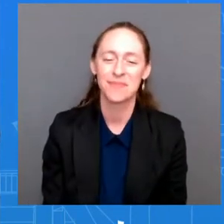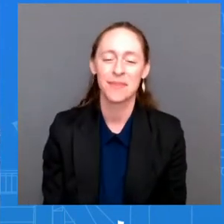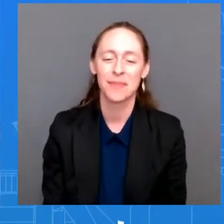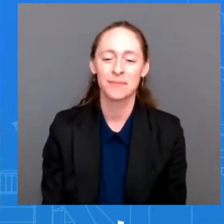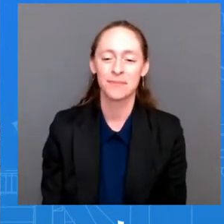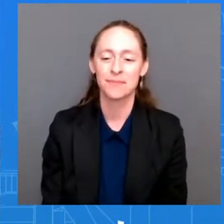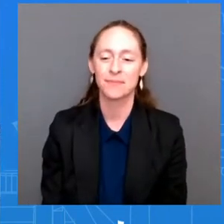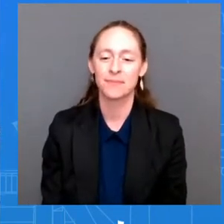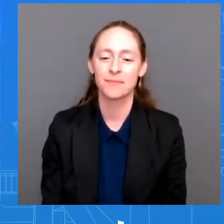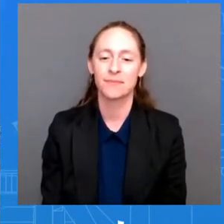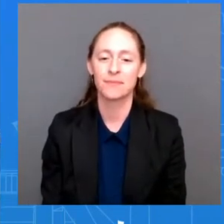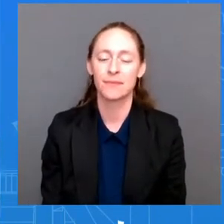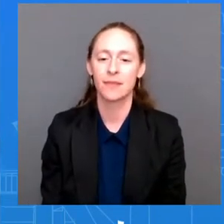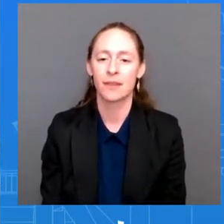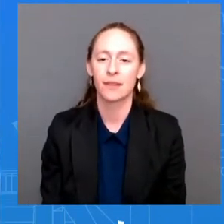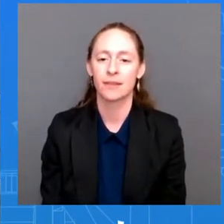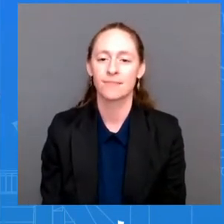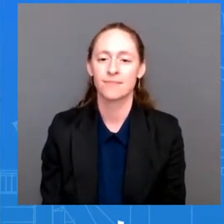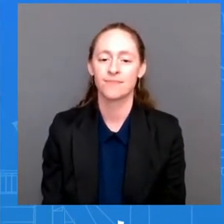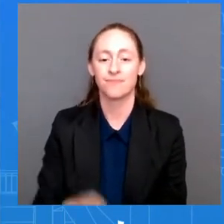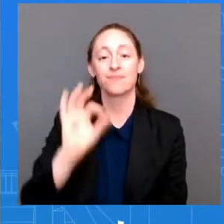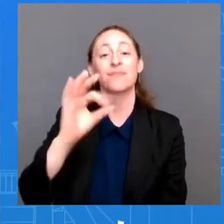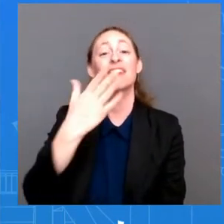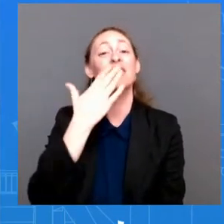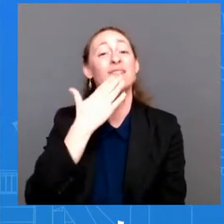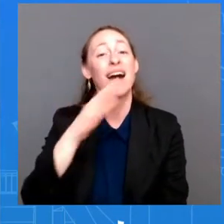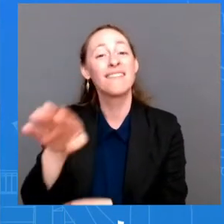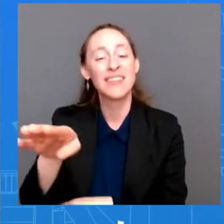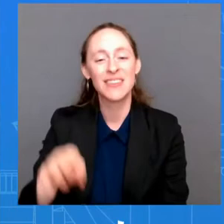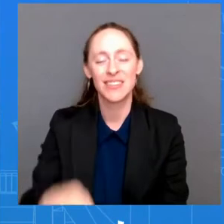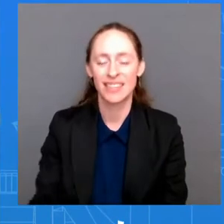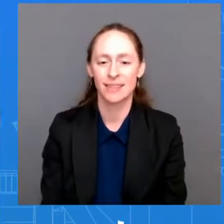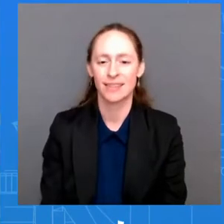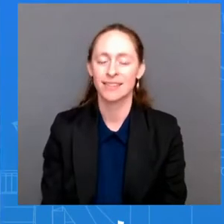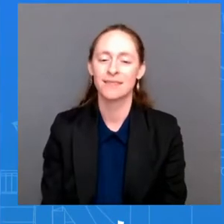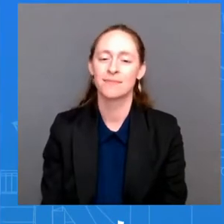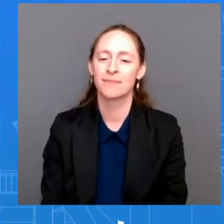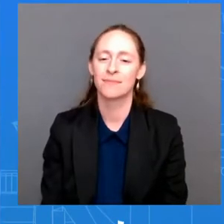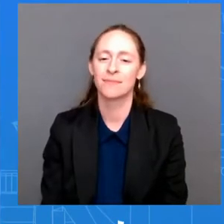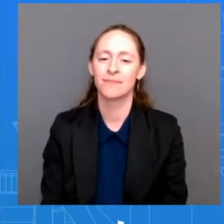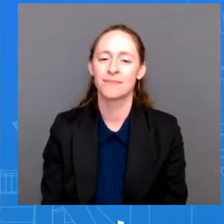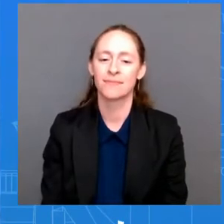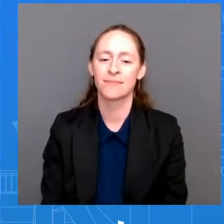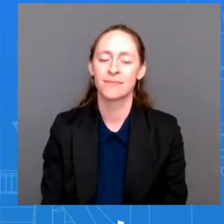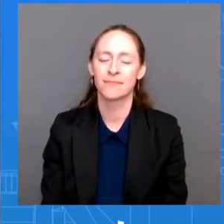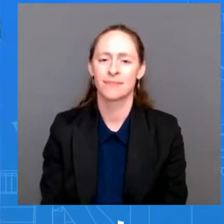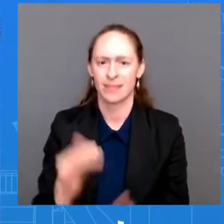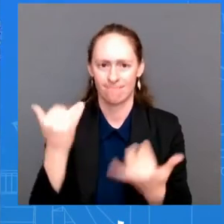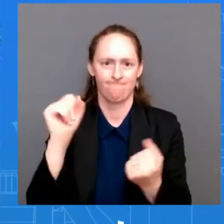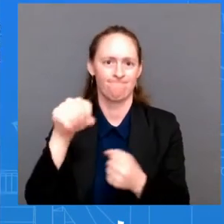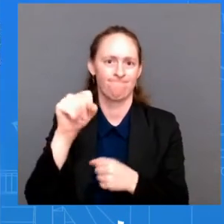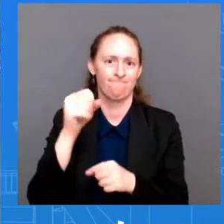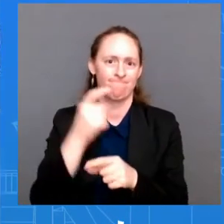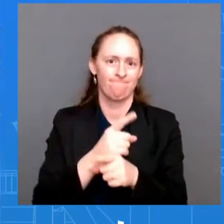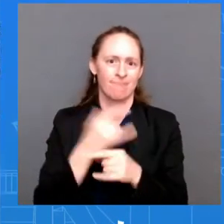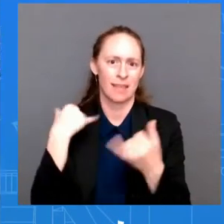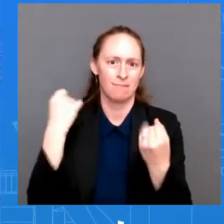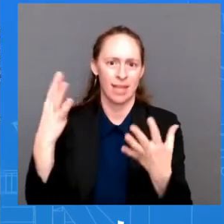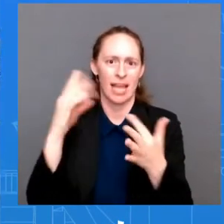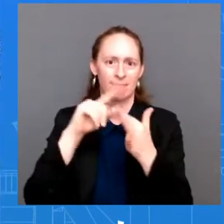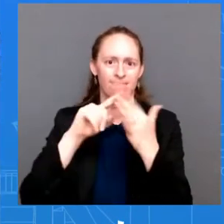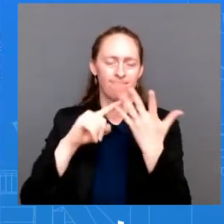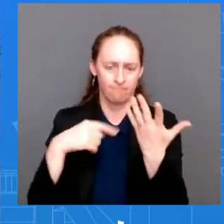right. Good afternoon, everybody. Just a few things at the top. Today, I think you're tracking the first ship